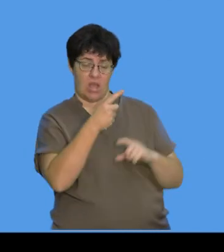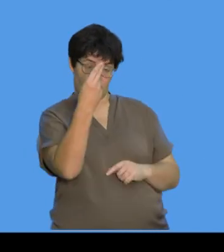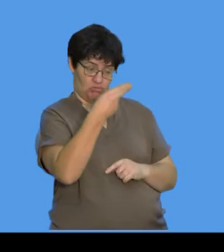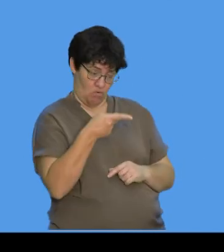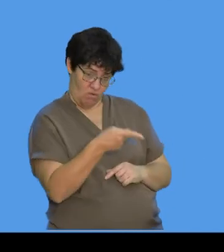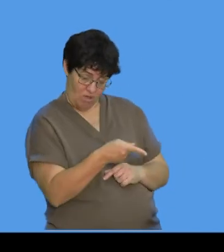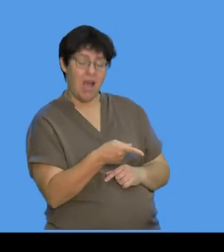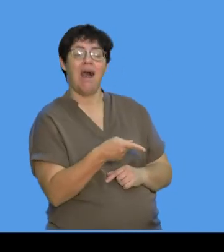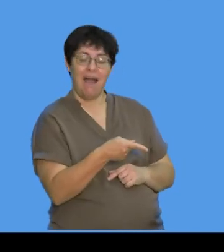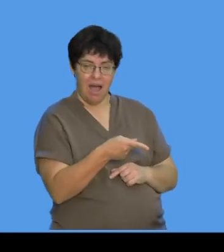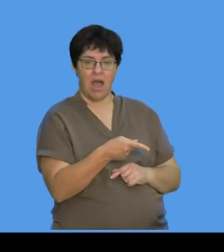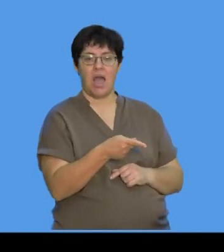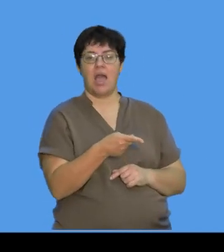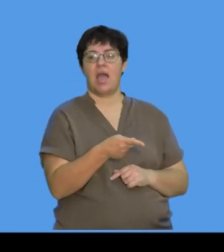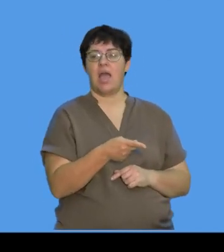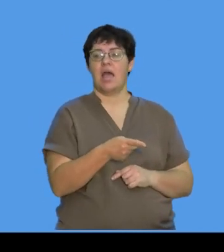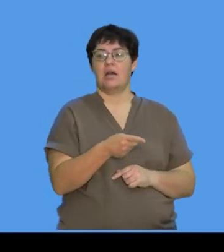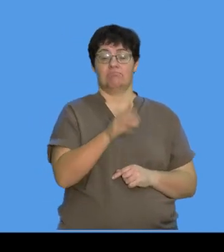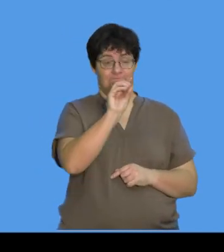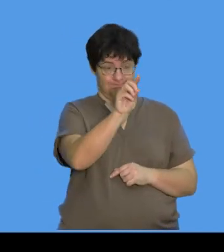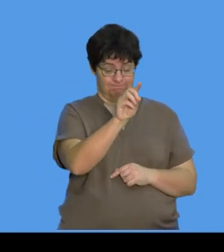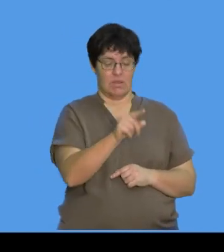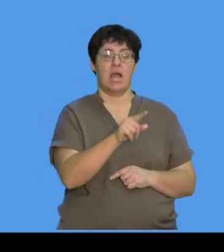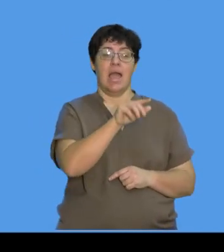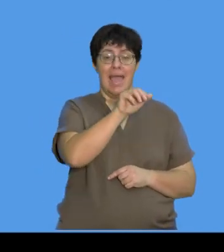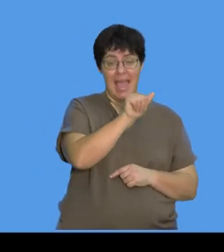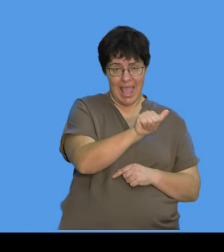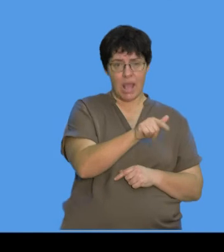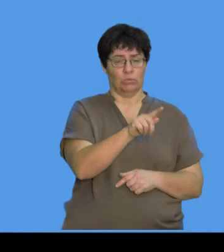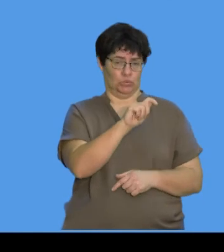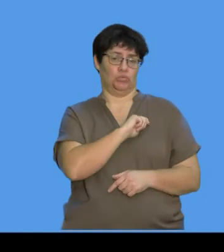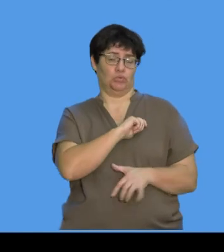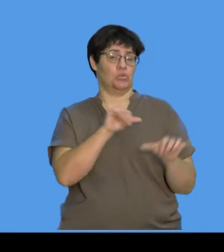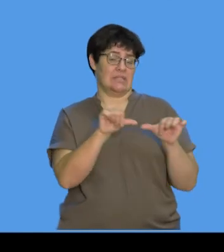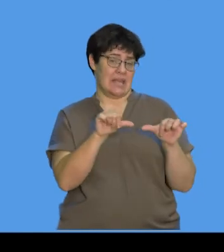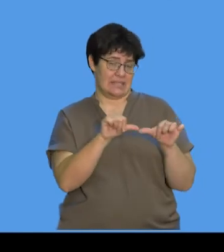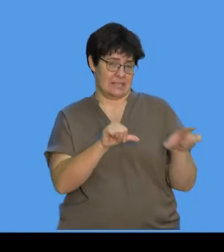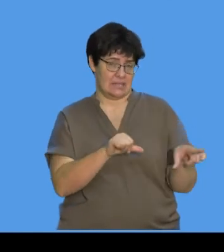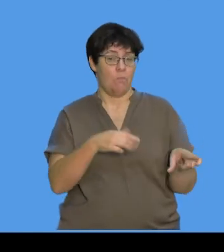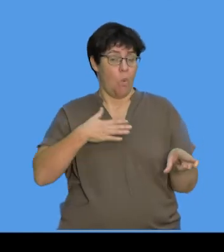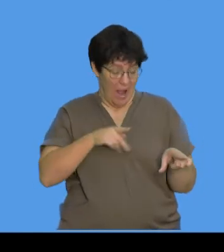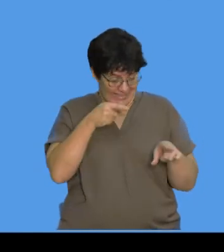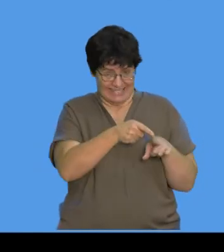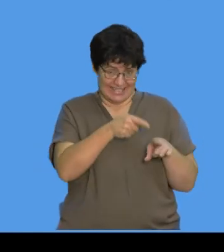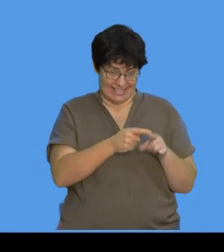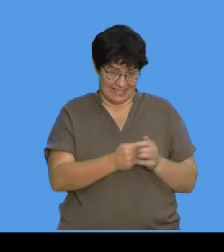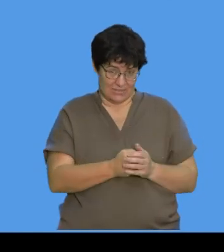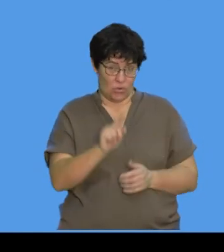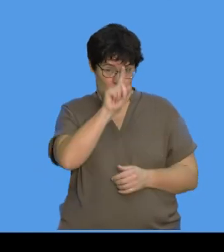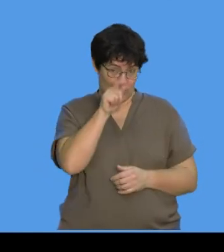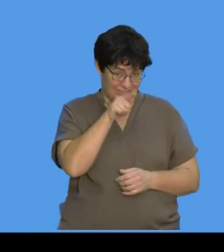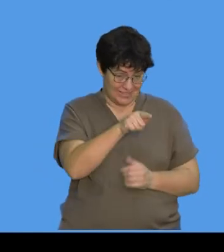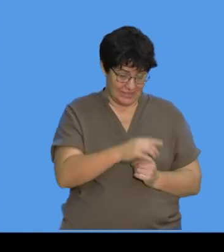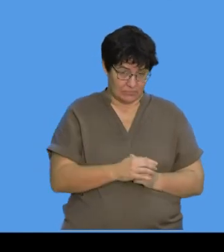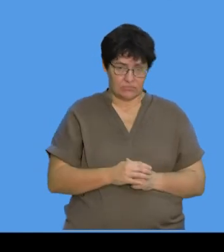A is the actual size, and this is the one that we have to look. So, this is a question mark. And